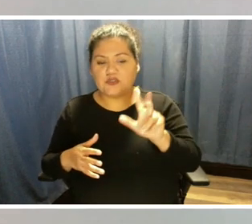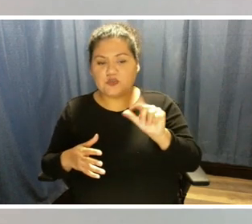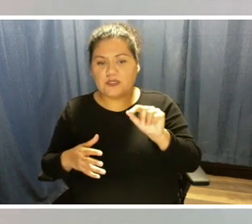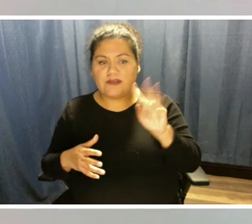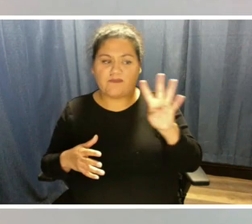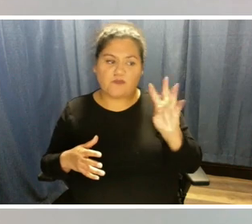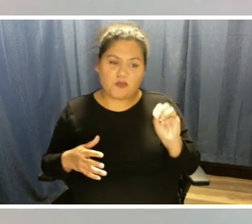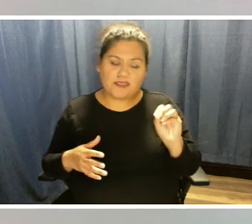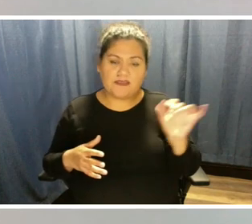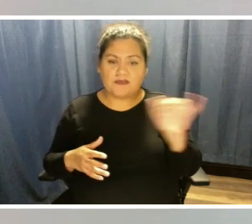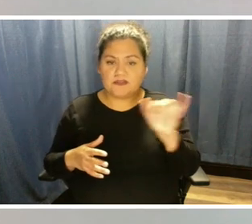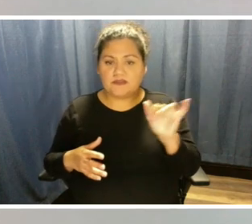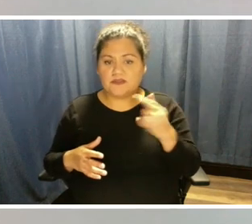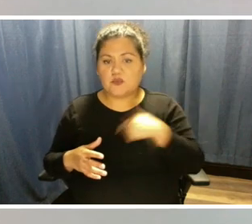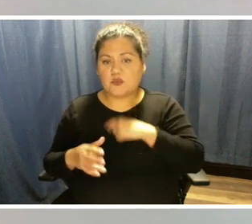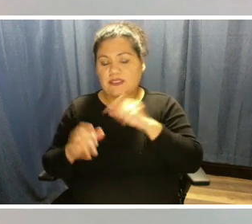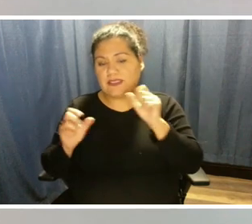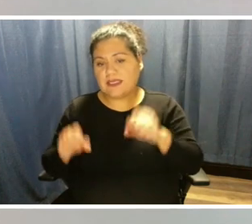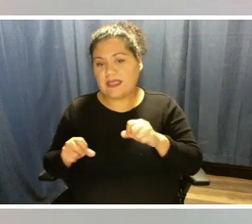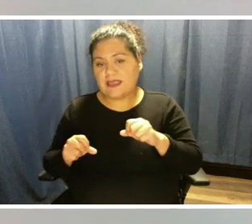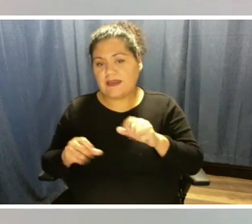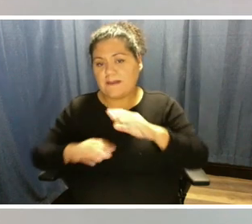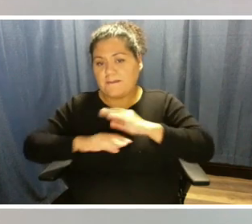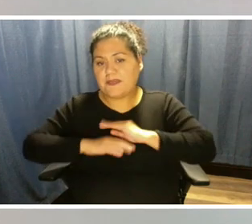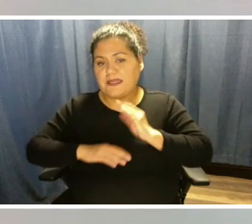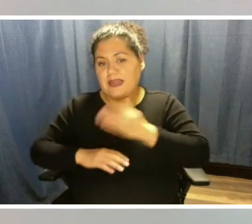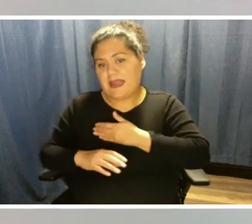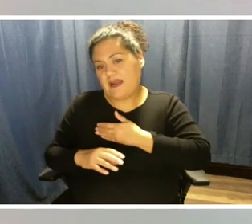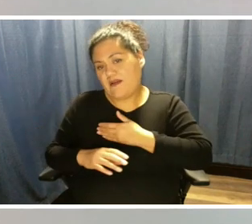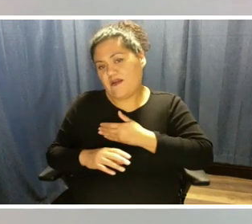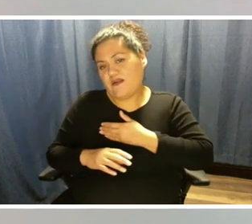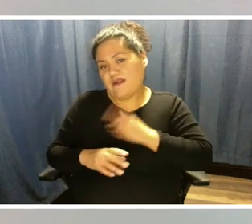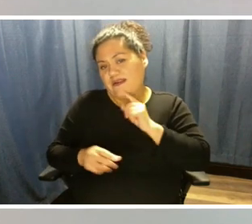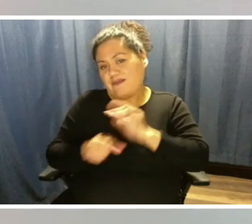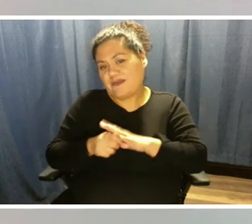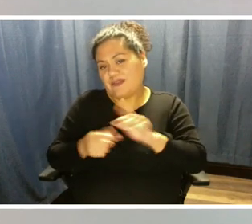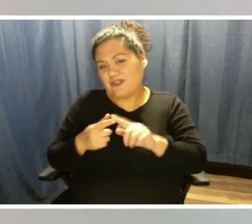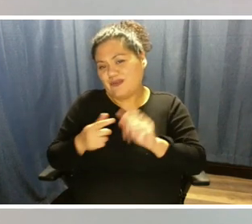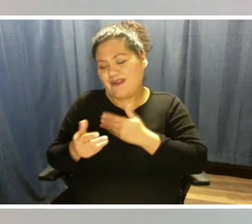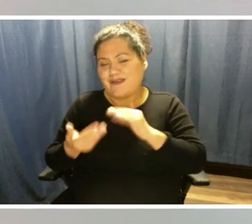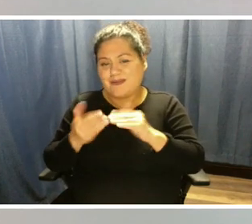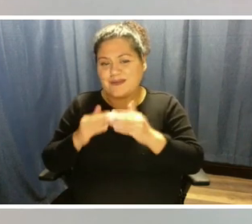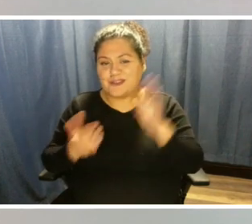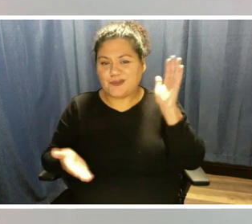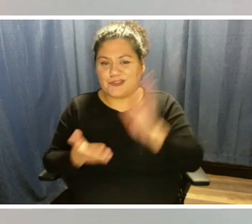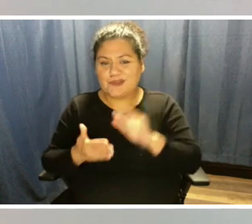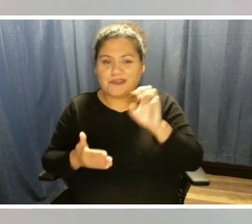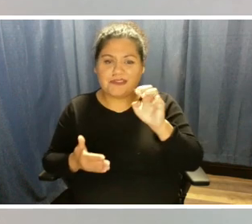so that we can meet our commitment that we've made to our community to reduce emissions.